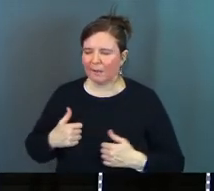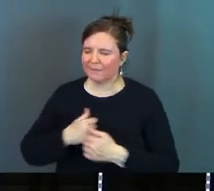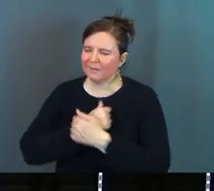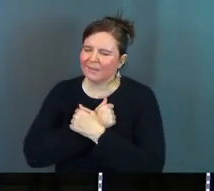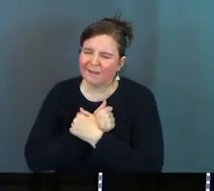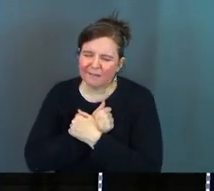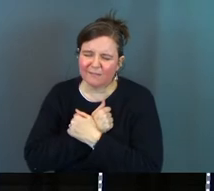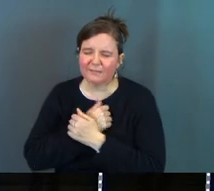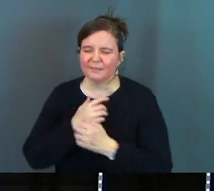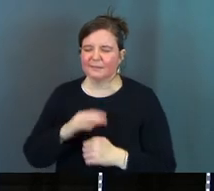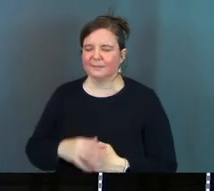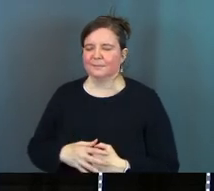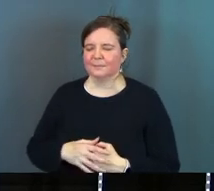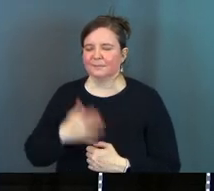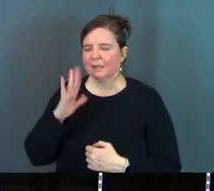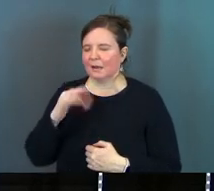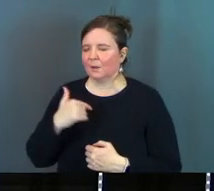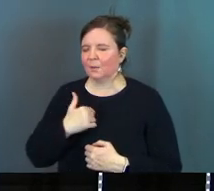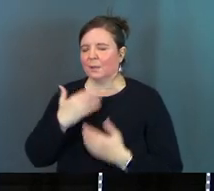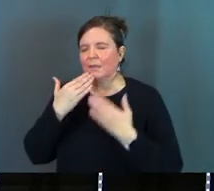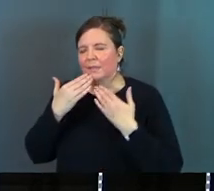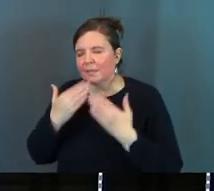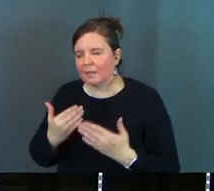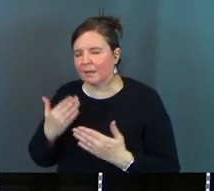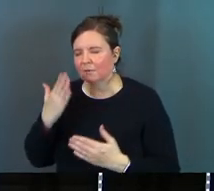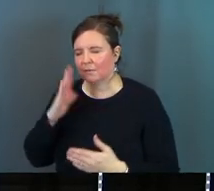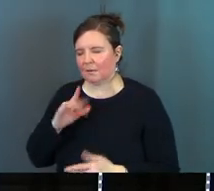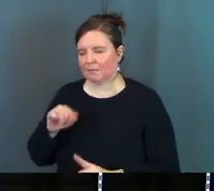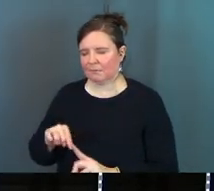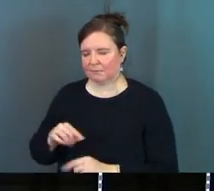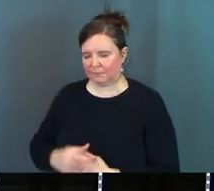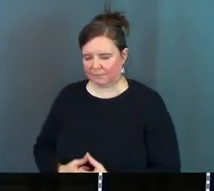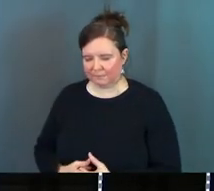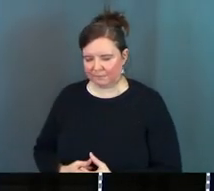the love God we just we thank you God